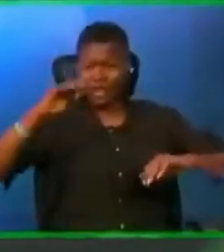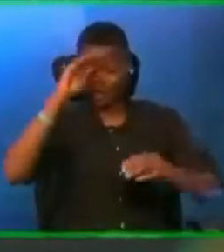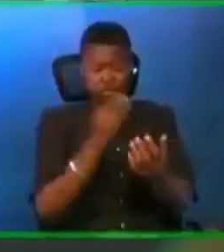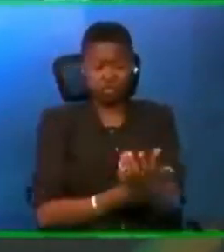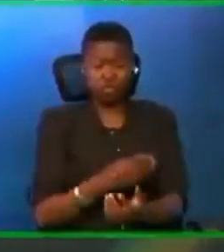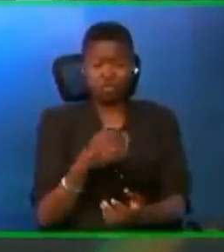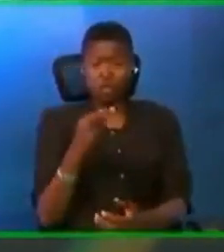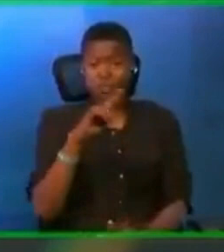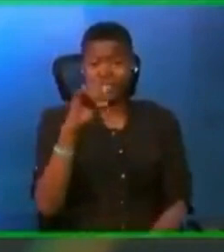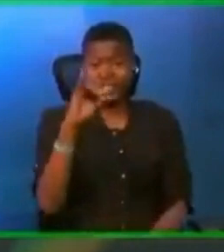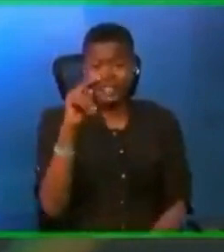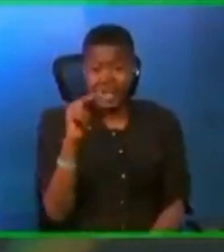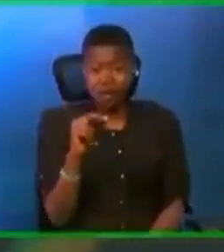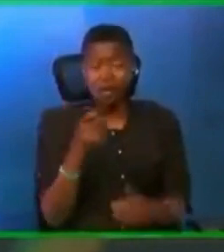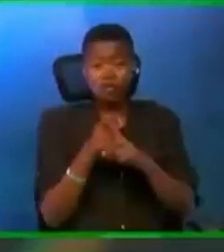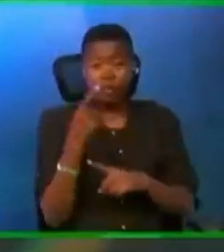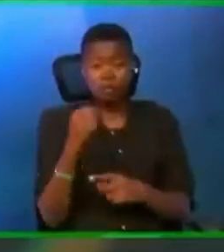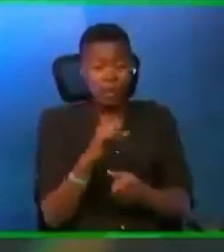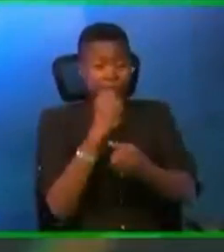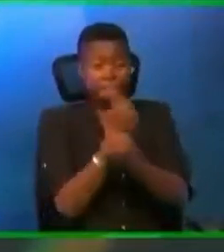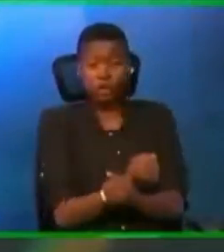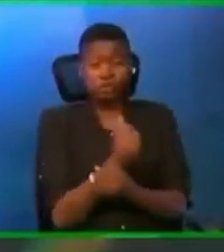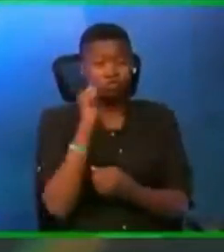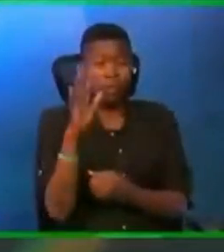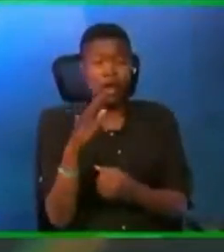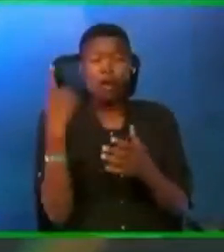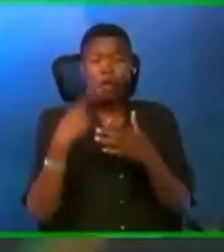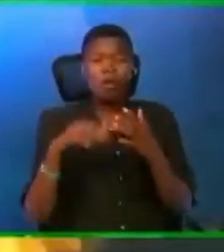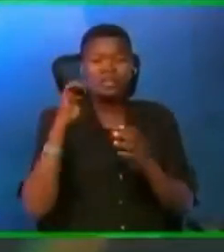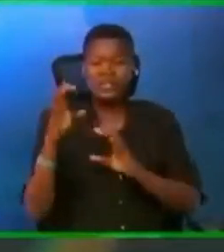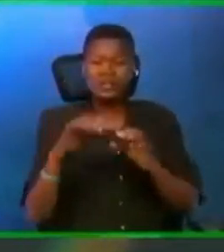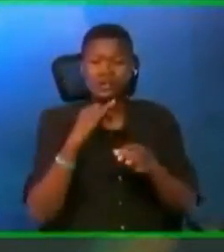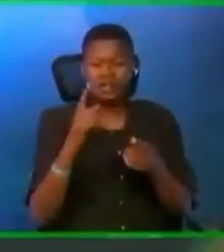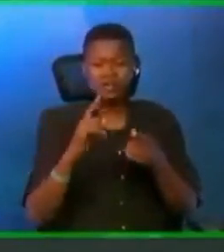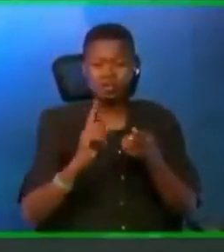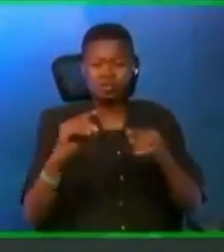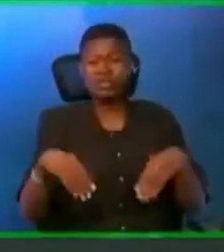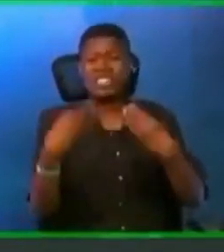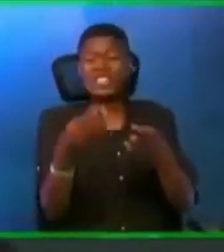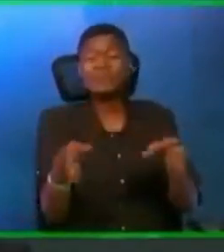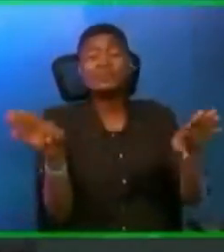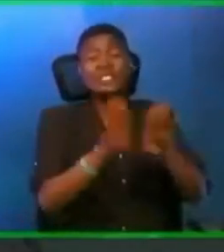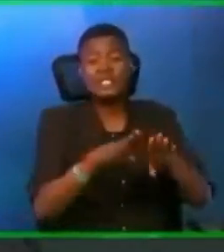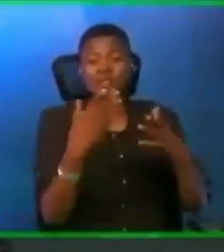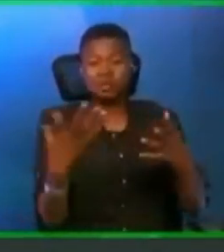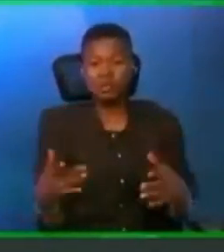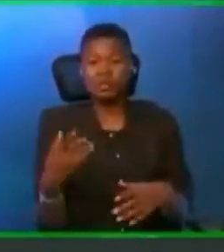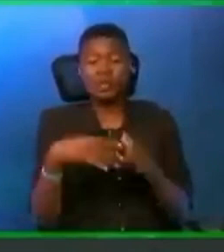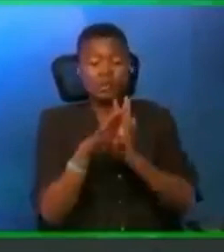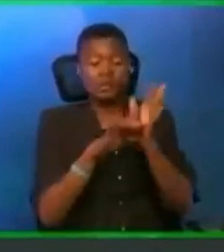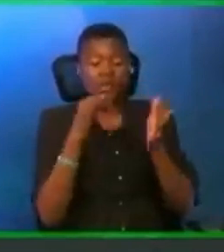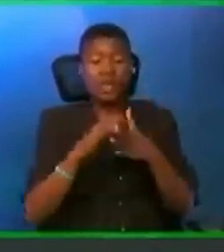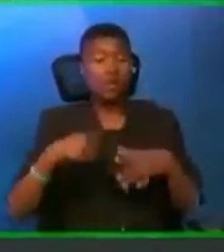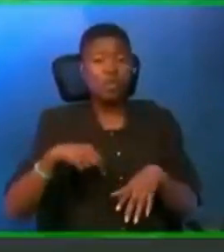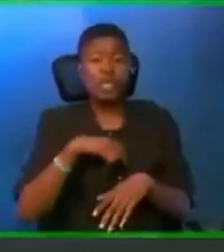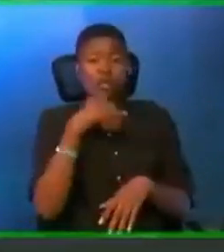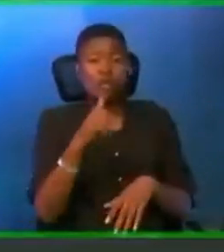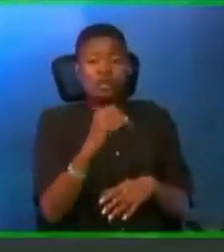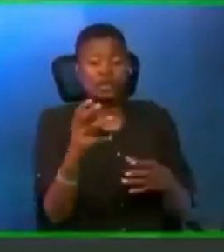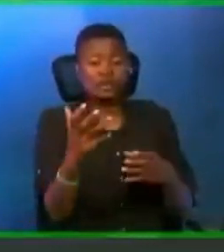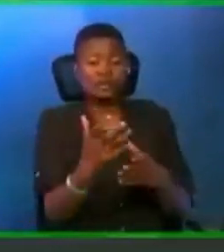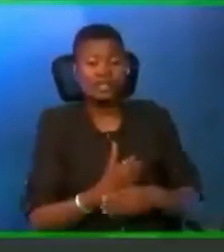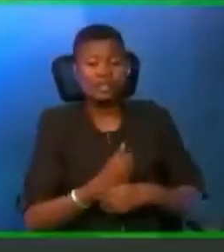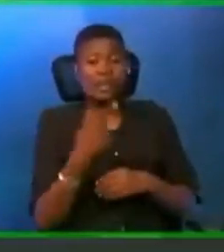of the born woman, what he does is that he administers serious things. So the Bible says that we have not received the spirit which is of this world,